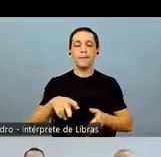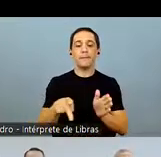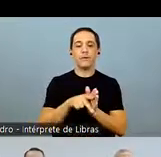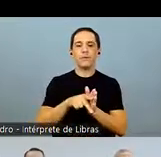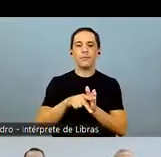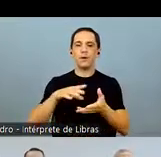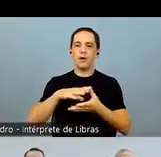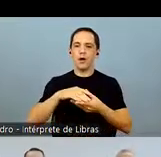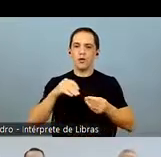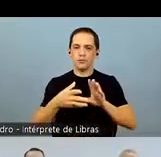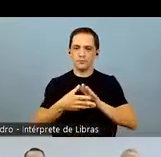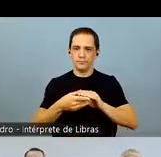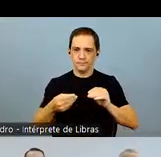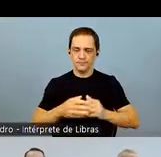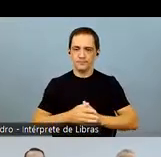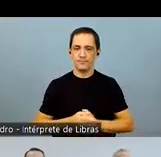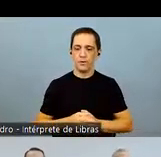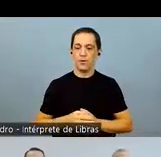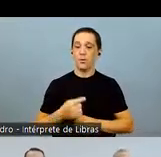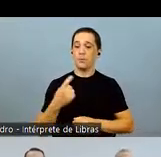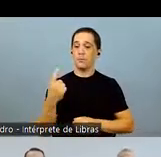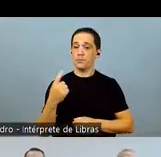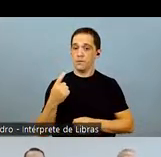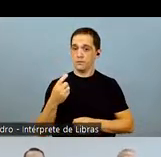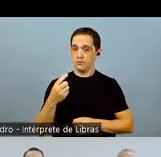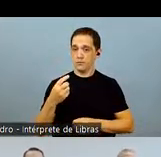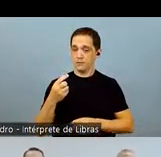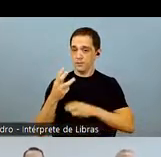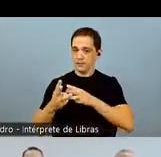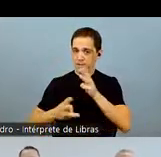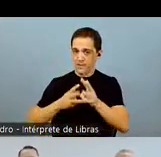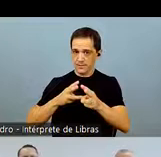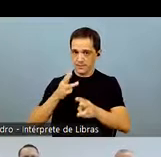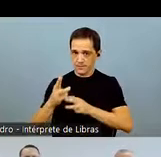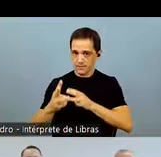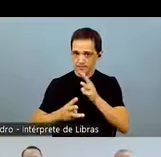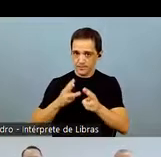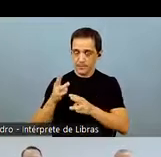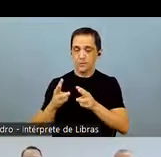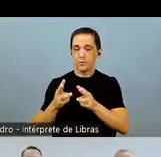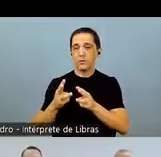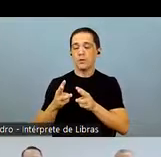comments on the cotton market. The first quarter of 2022